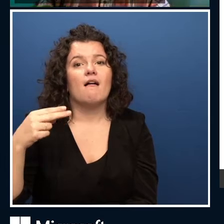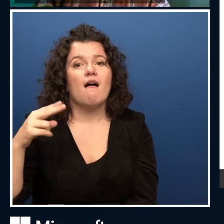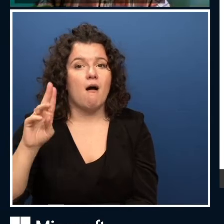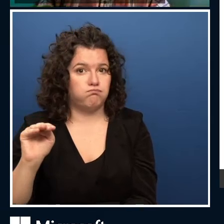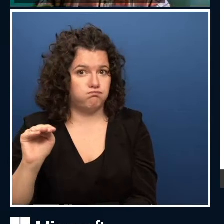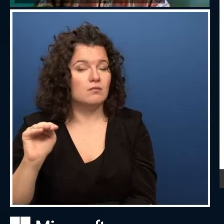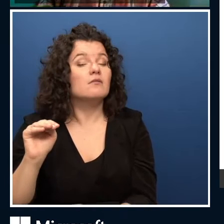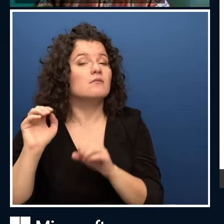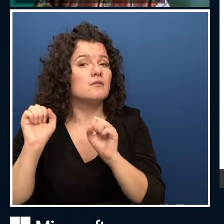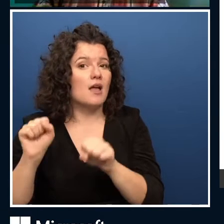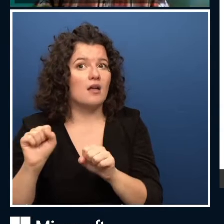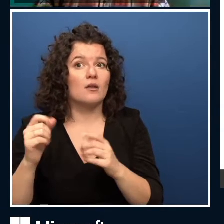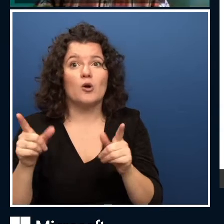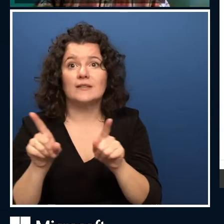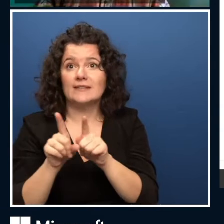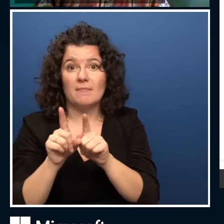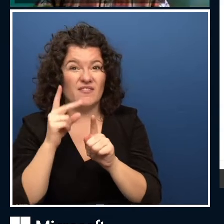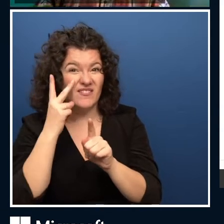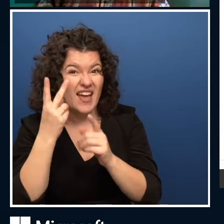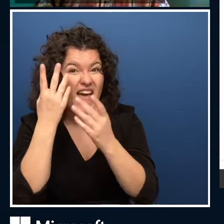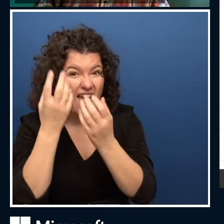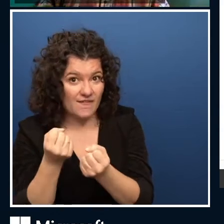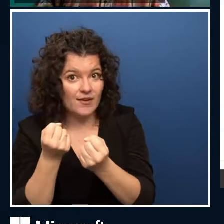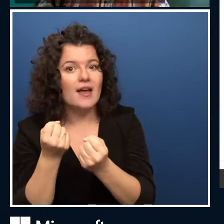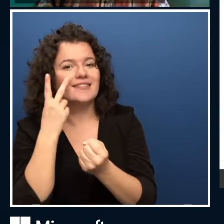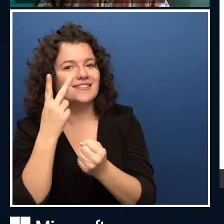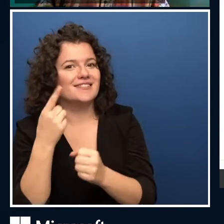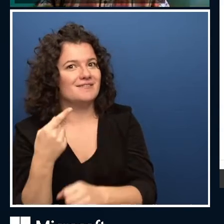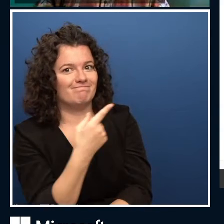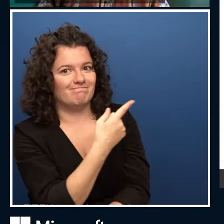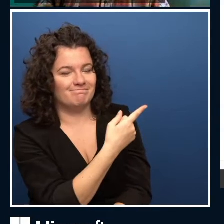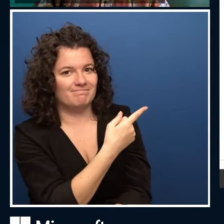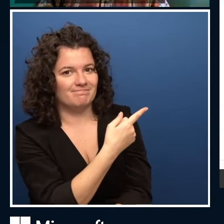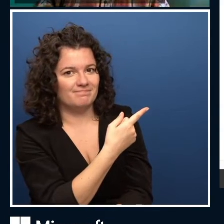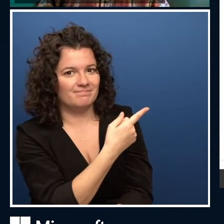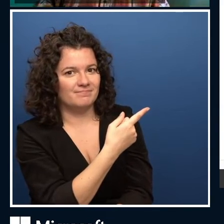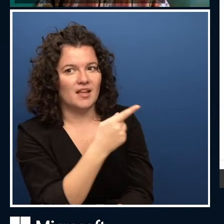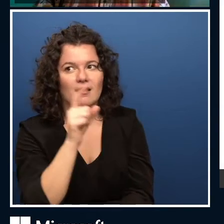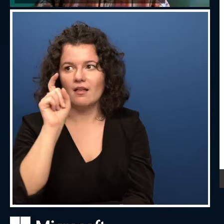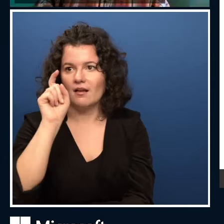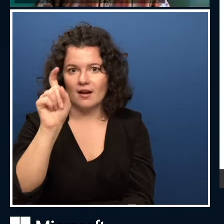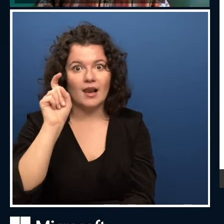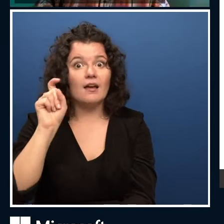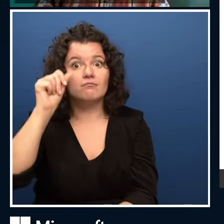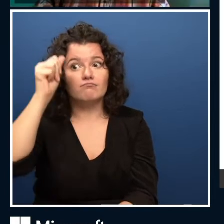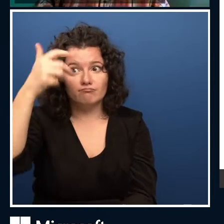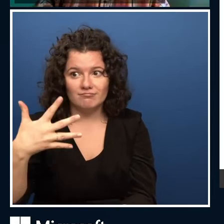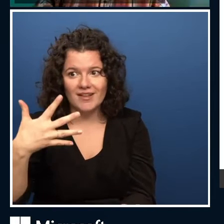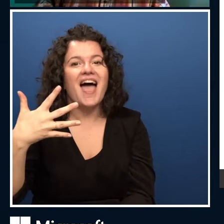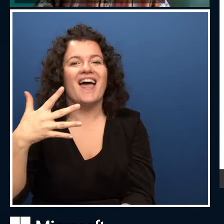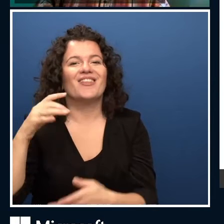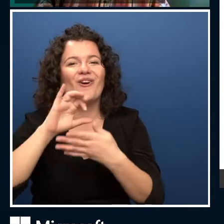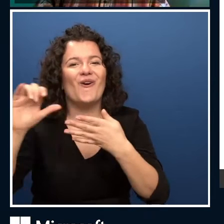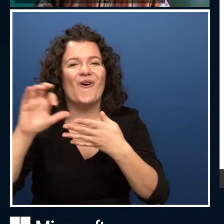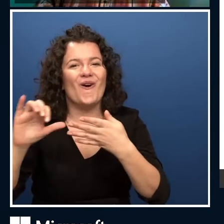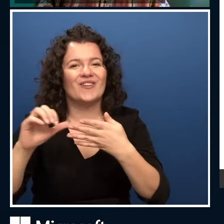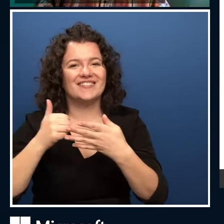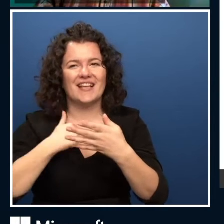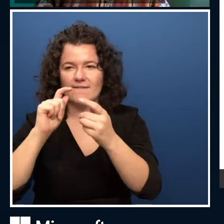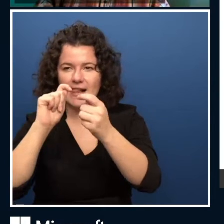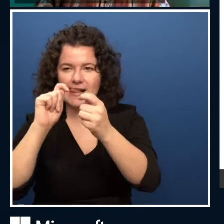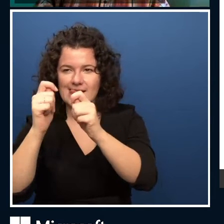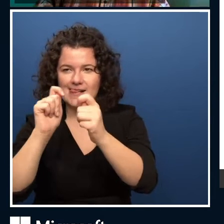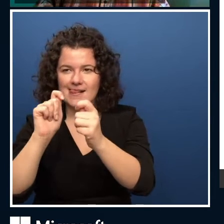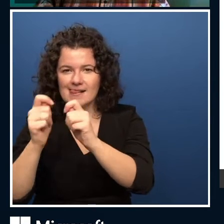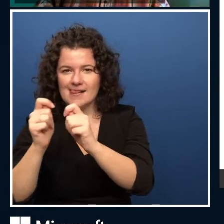repository right here on the GitHub and immediately start playing with the code. If you don't have it, you can either use